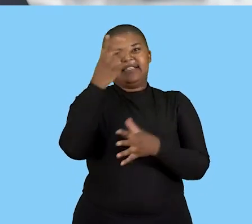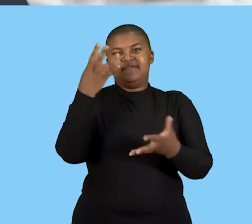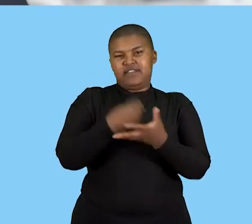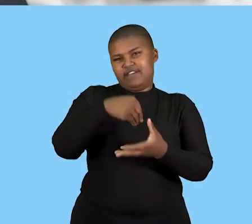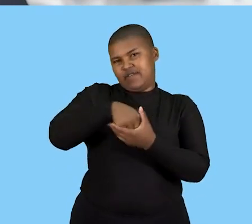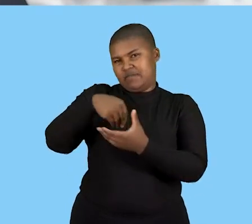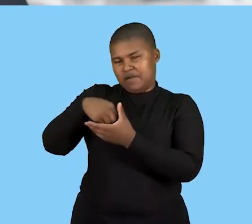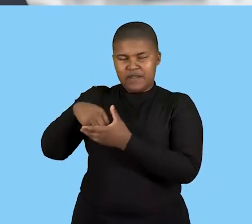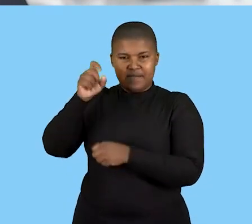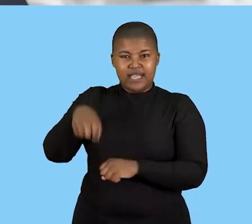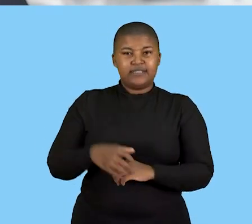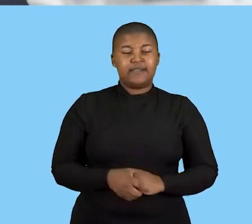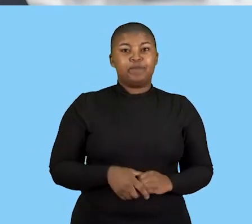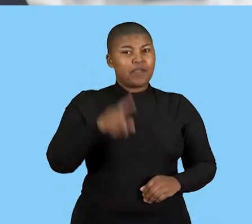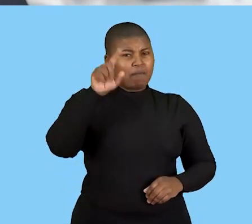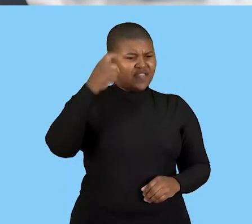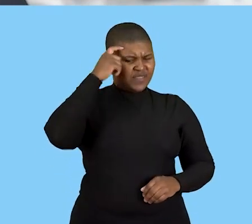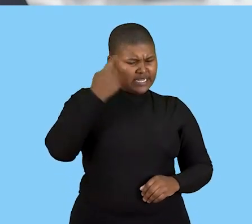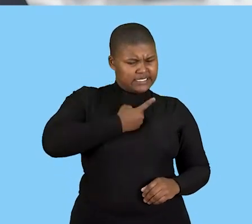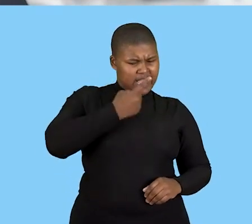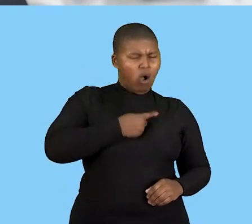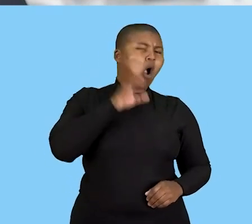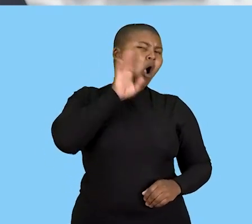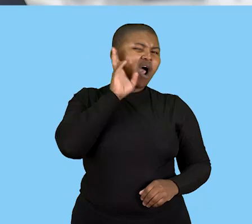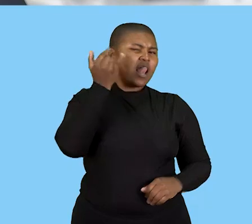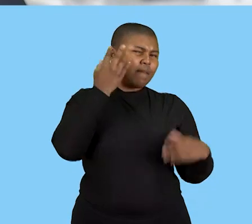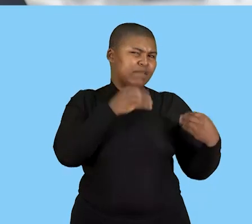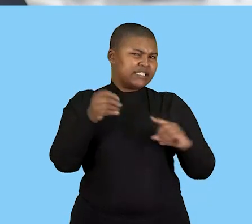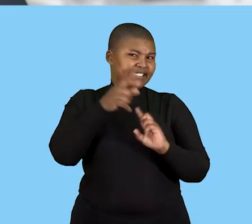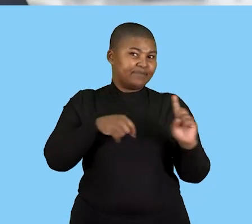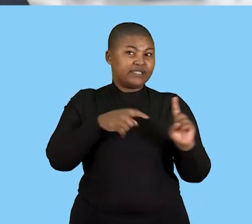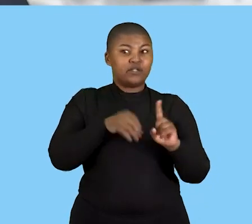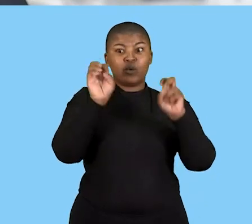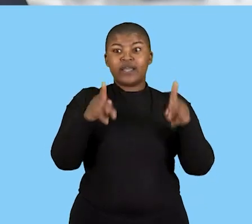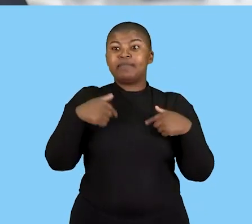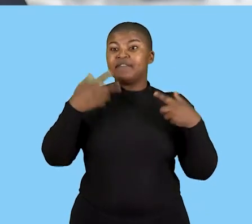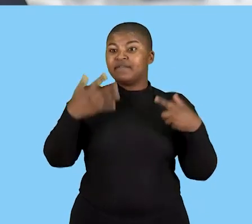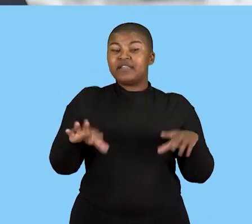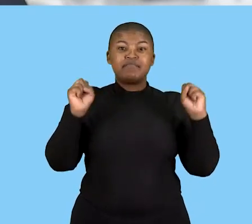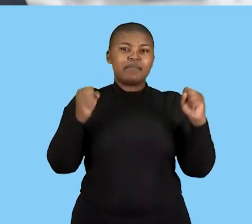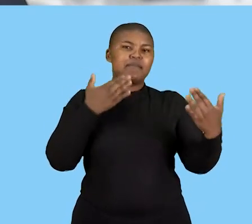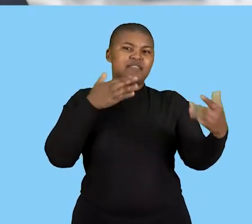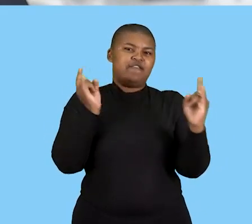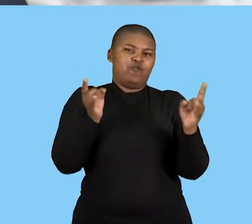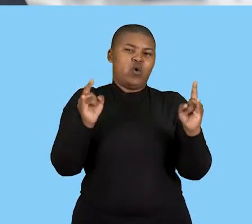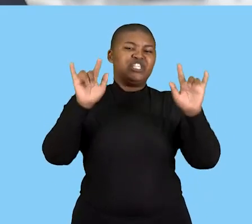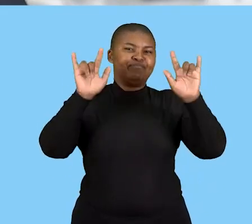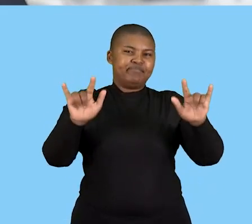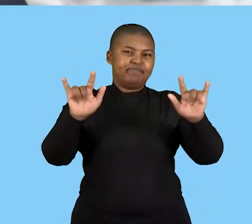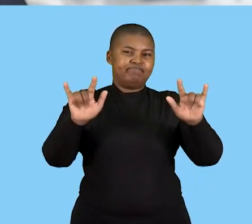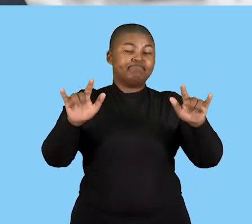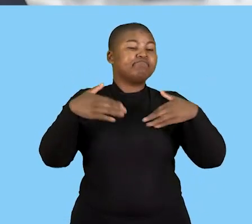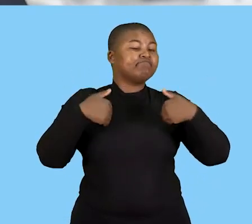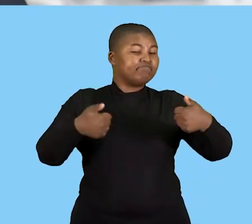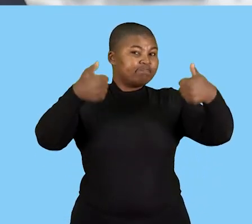in a much better way. Think of yourself as a businessman. That way, you will be safe. So, with that being said, thank you for watching our